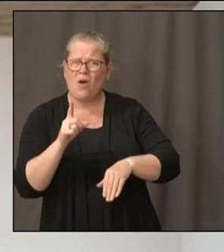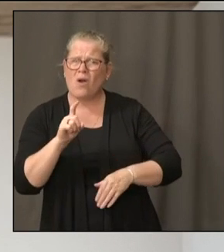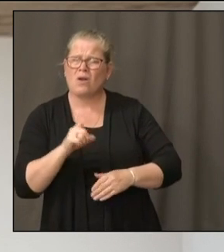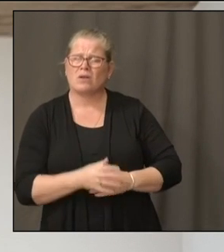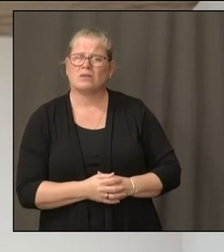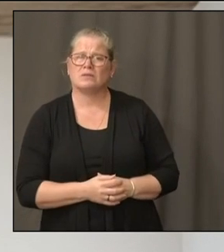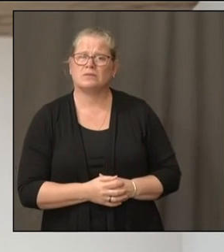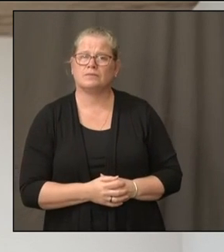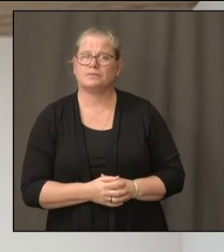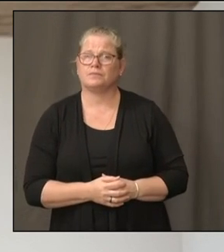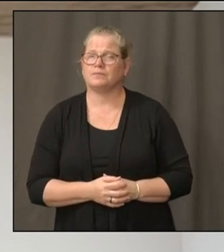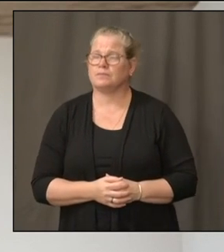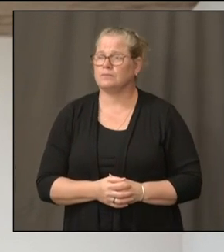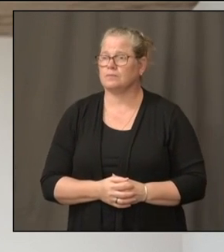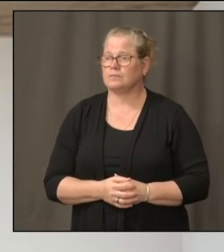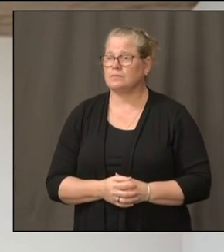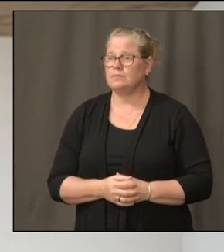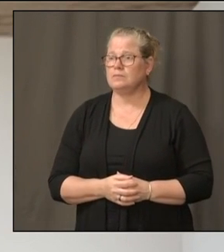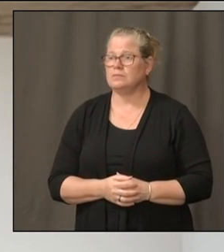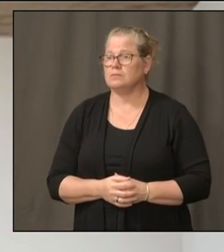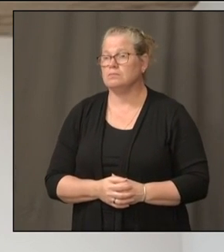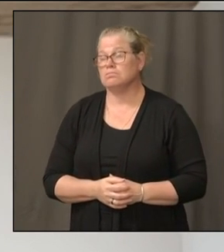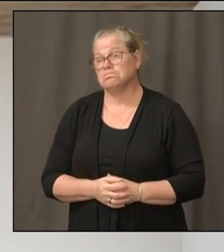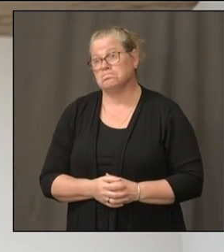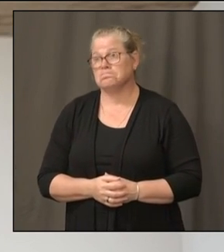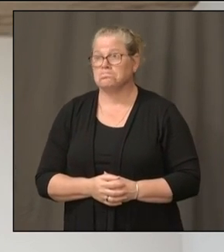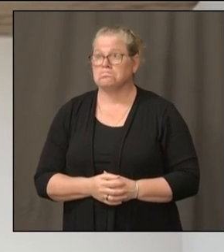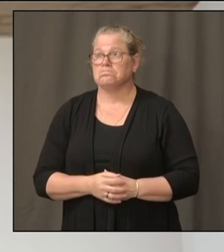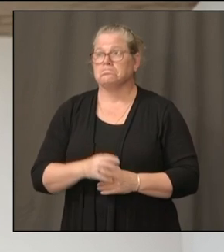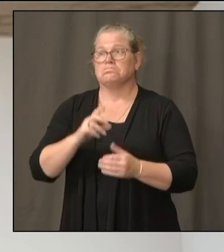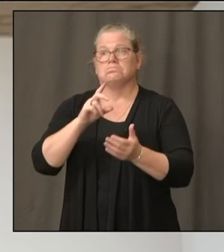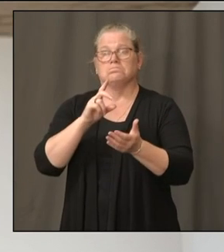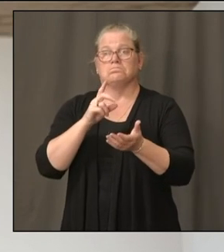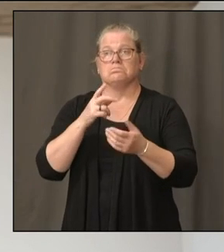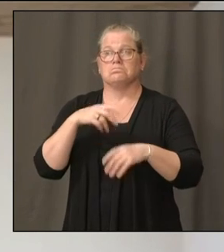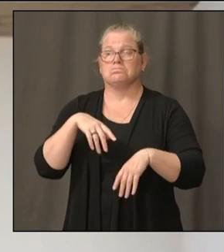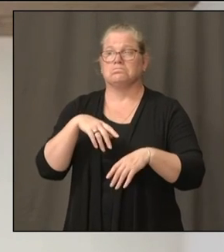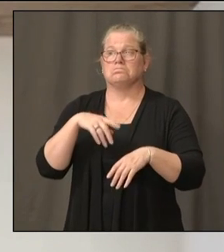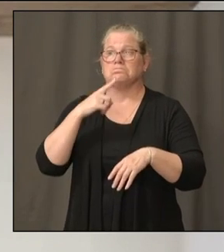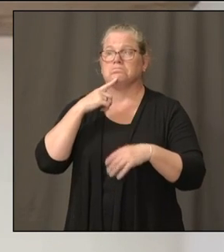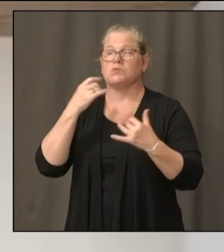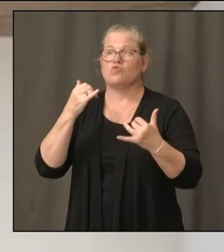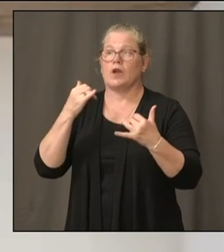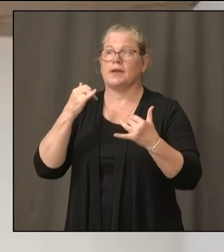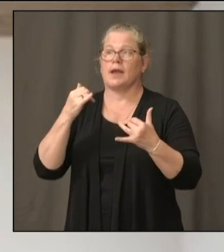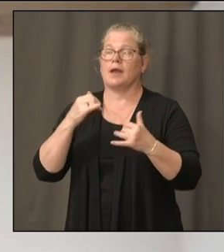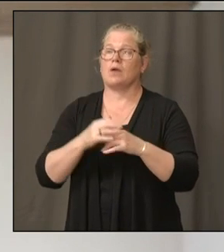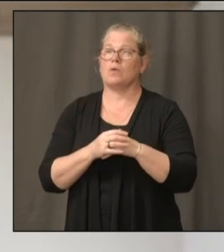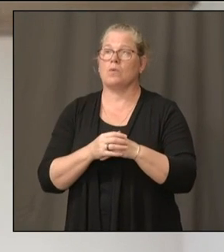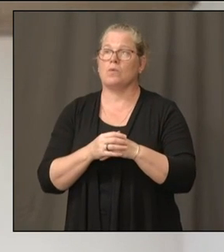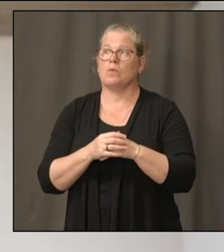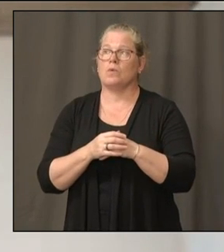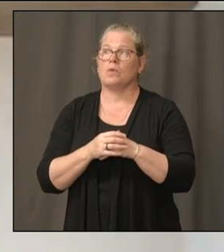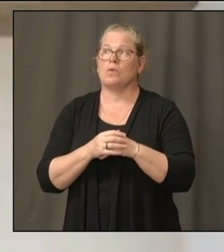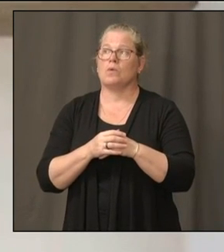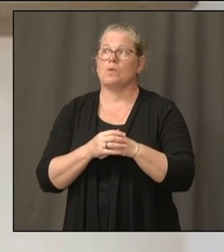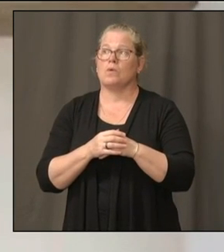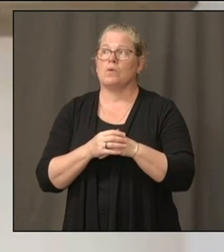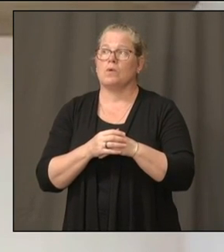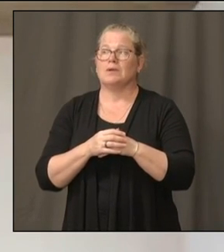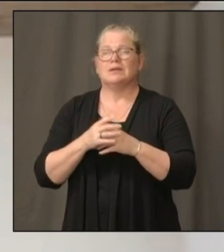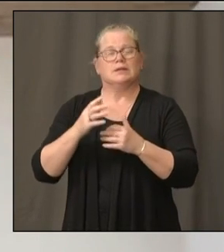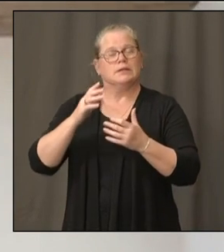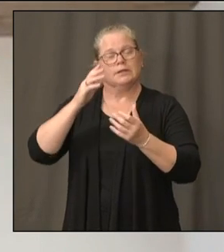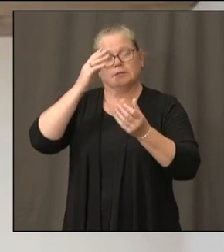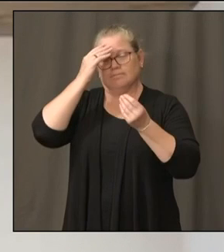Right now, we're actually trying to remember the data from a presentation I saw this morning. We're not